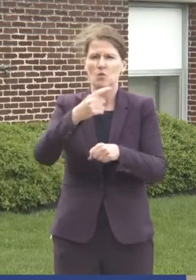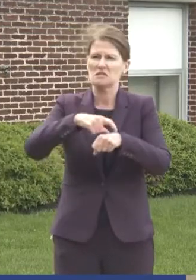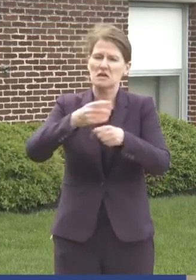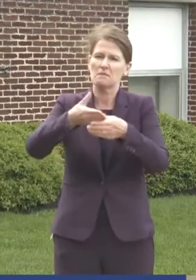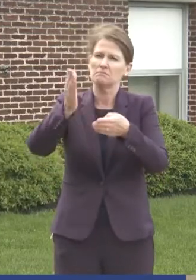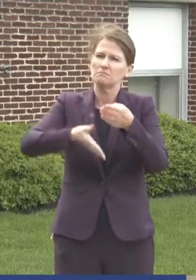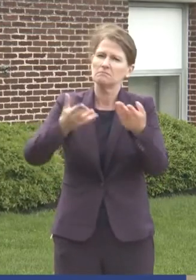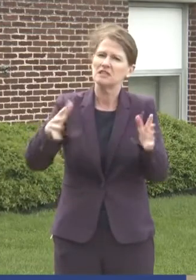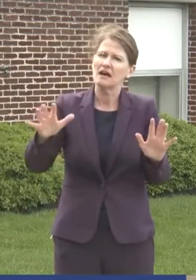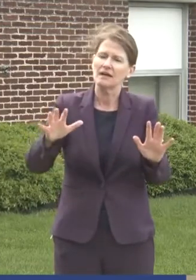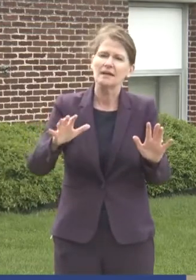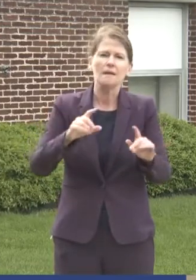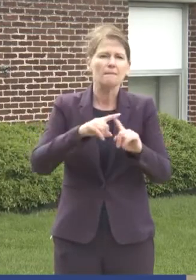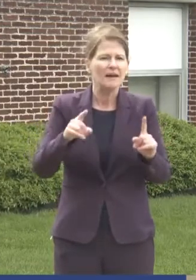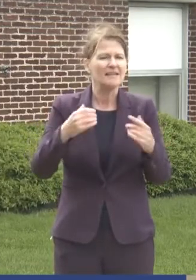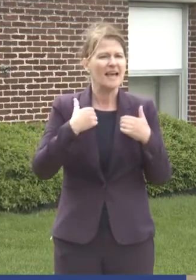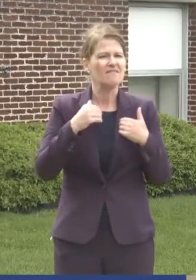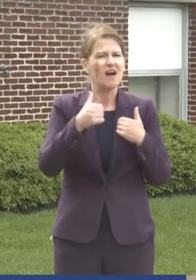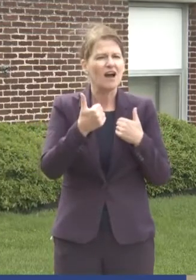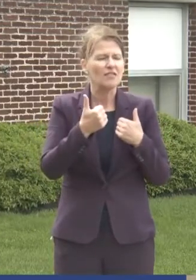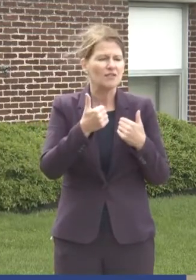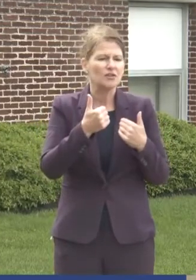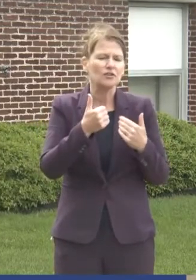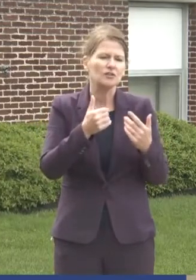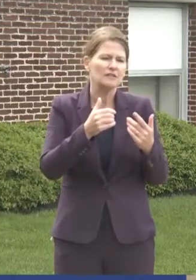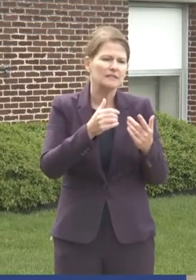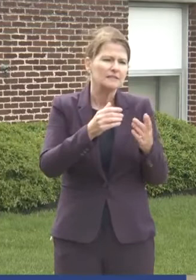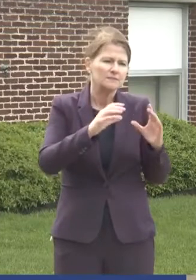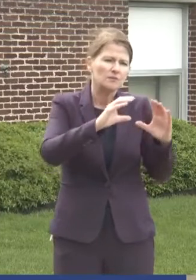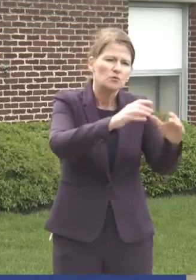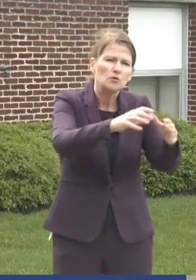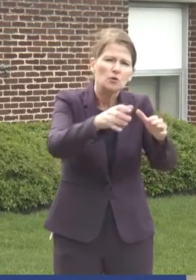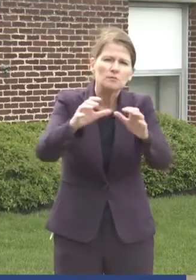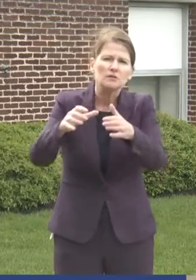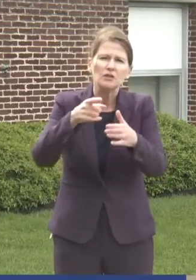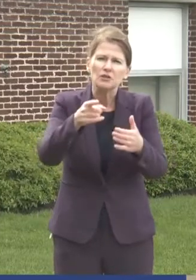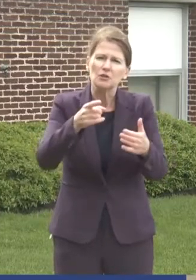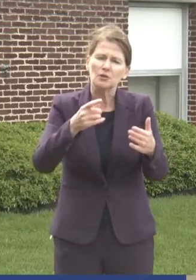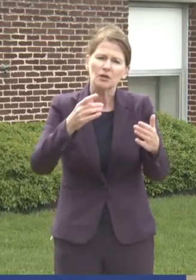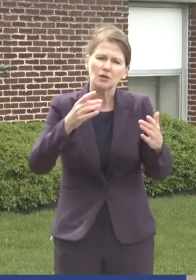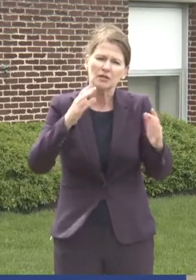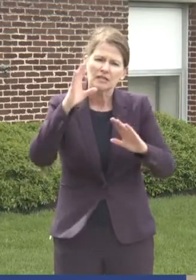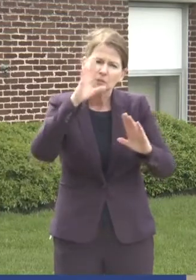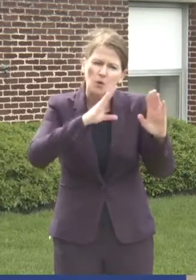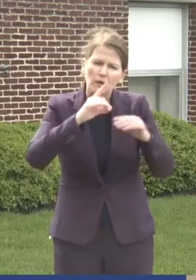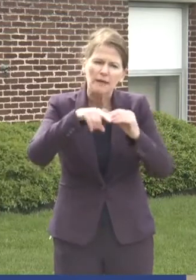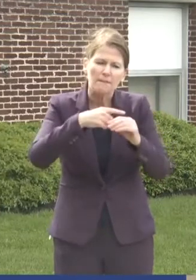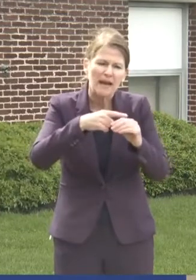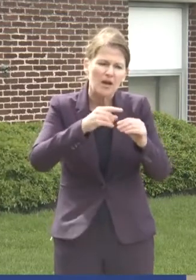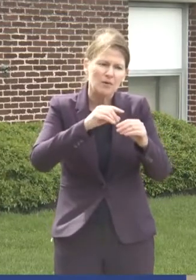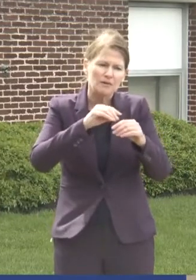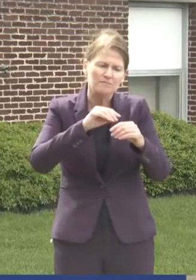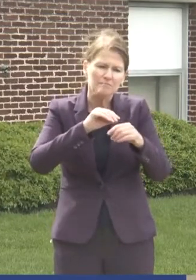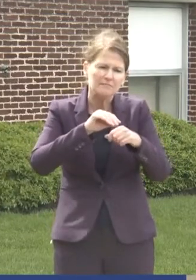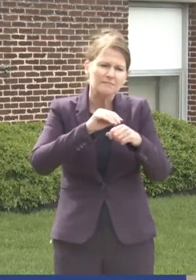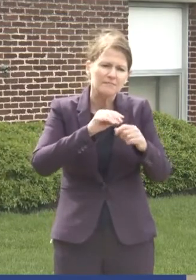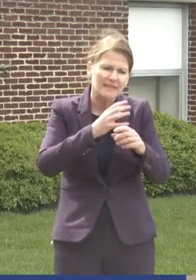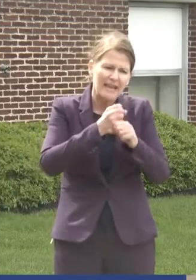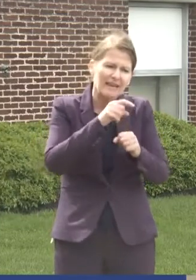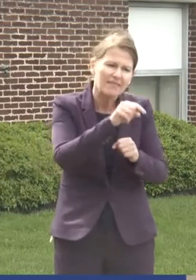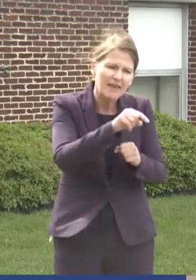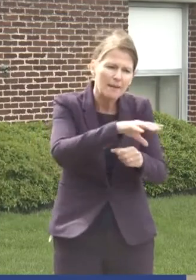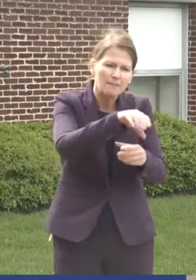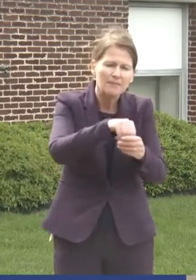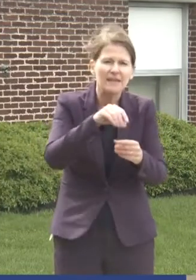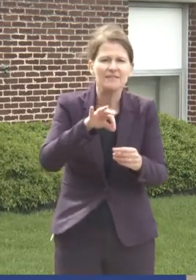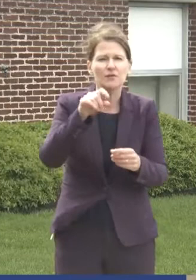are there other marginalized or underserved populations that you're worried about hitting if you have to keep Johnson and